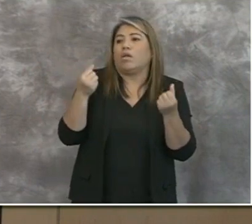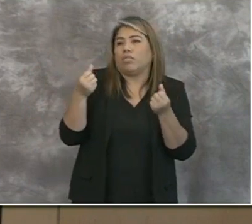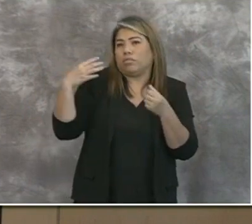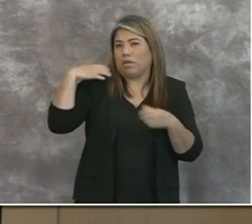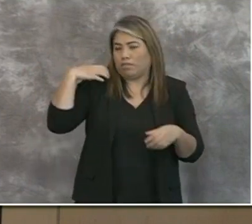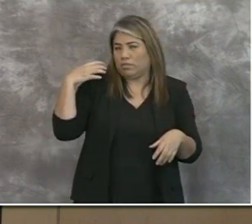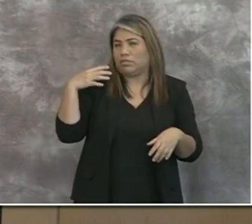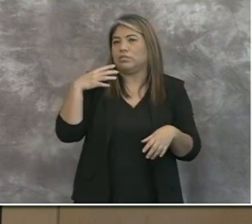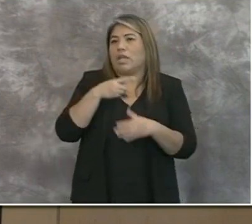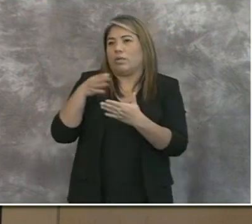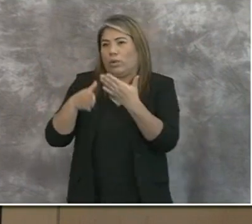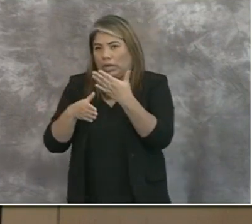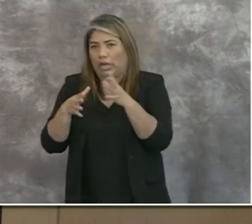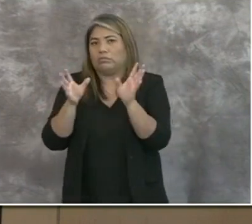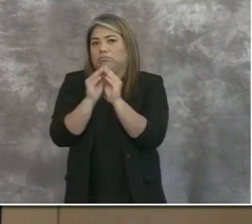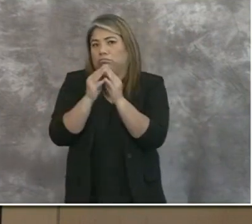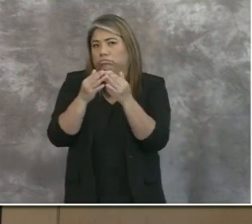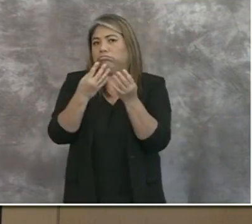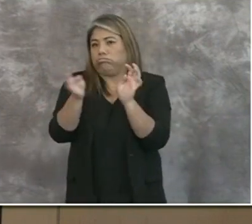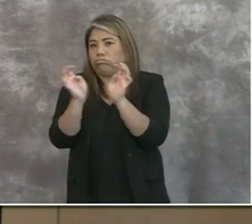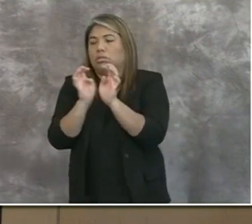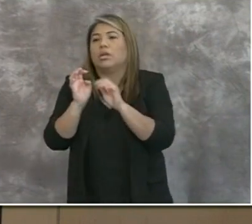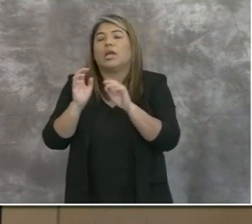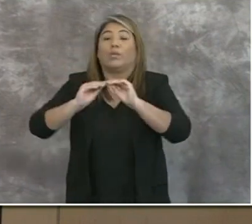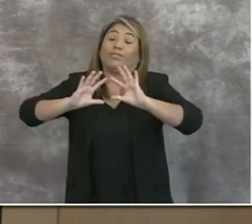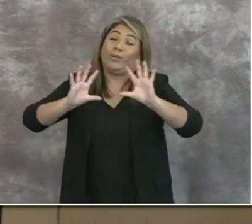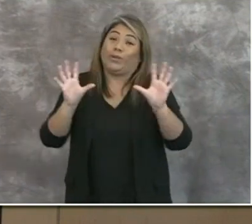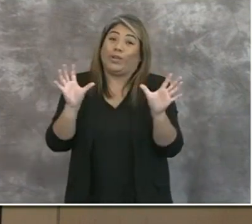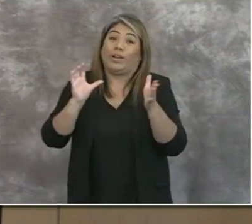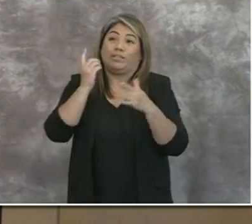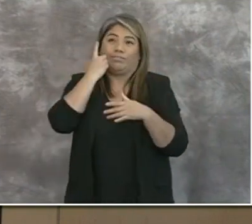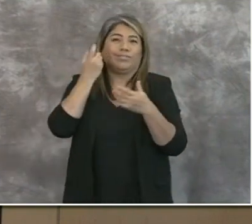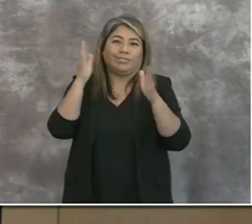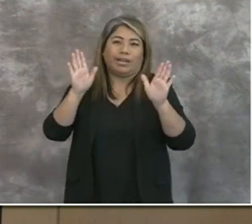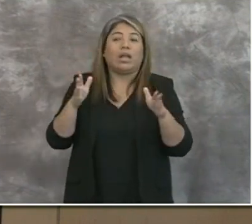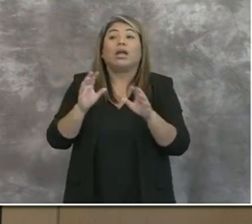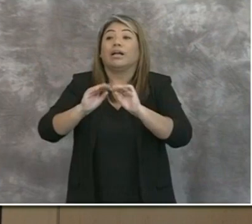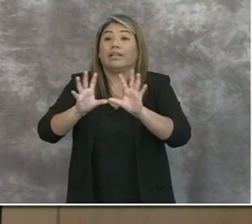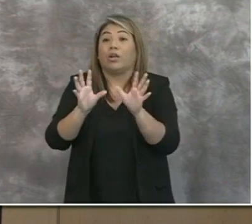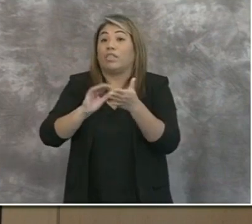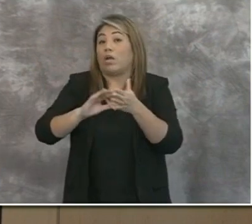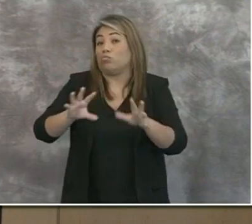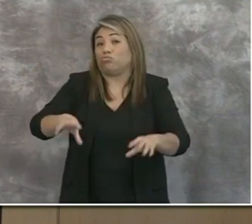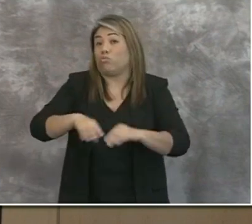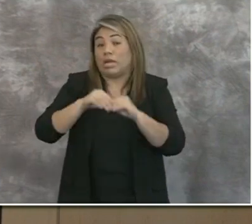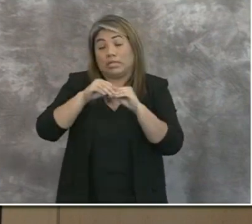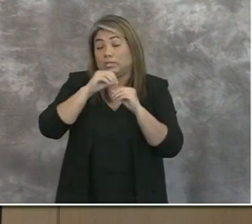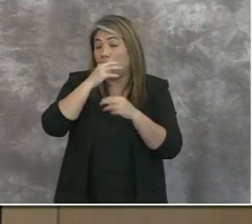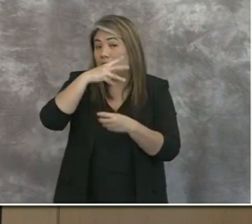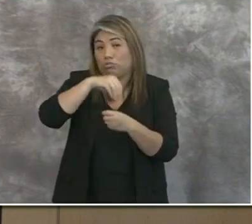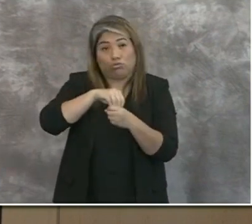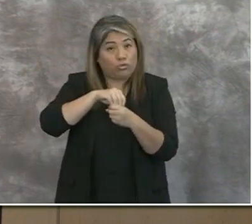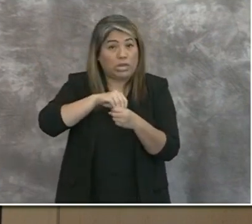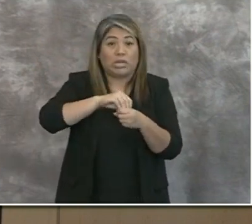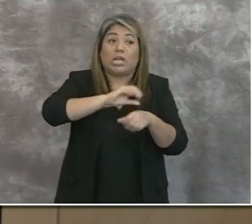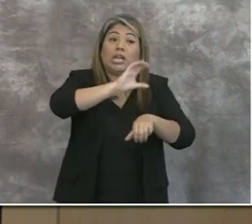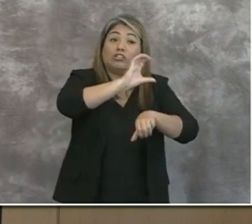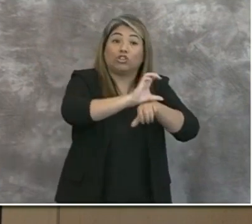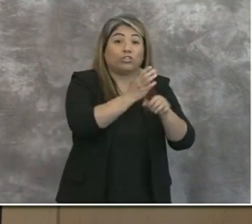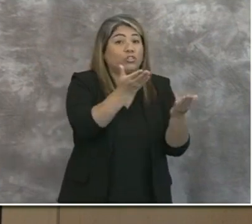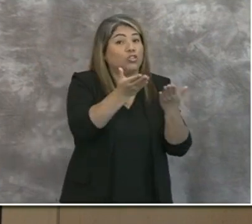on Sunday, it was very clear that weddings were not included in church